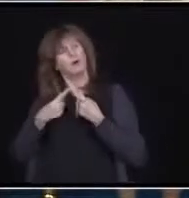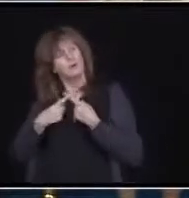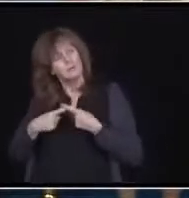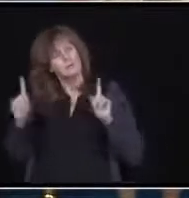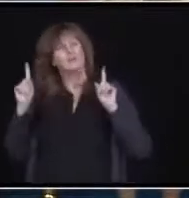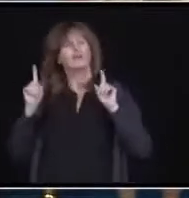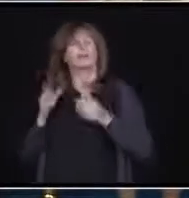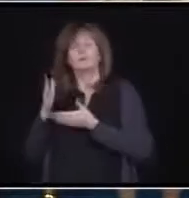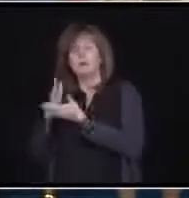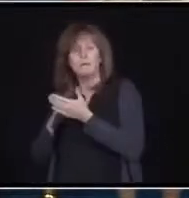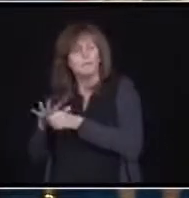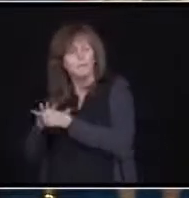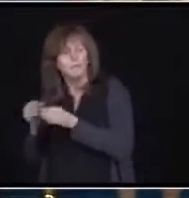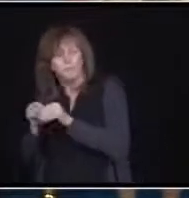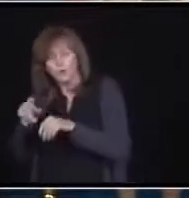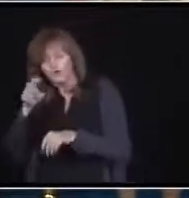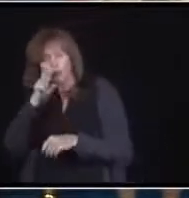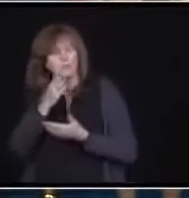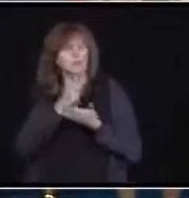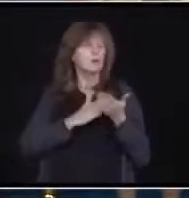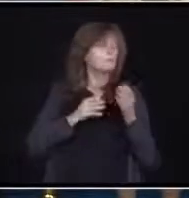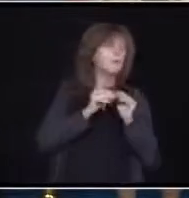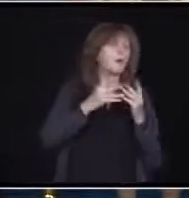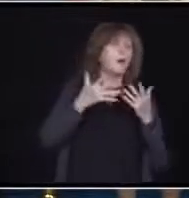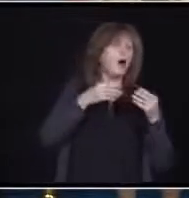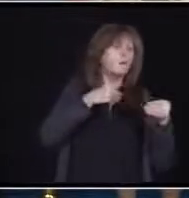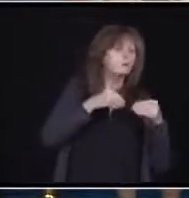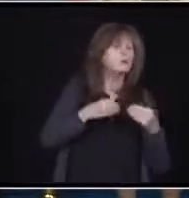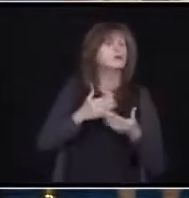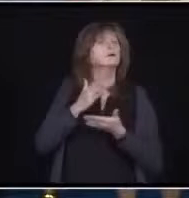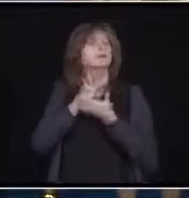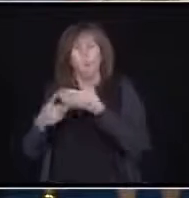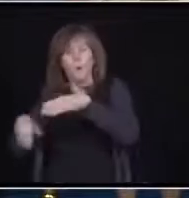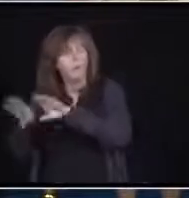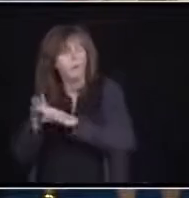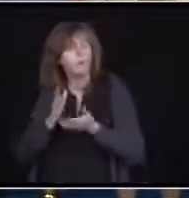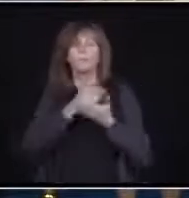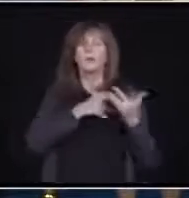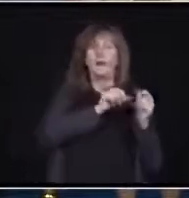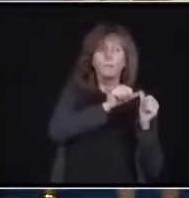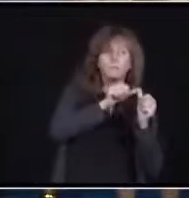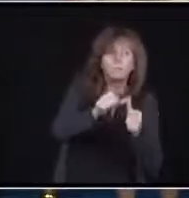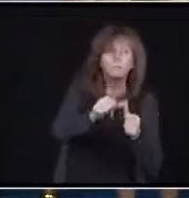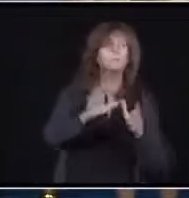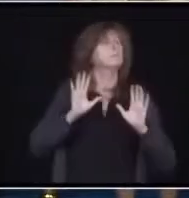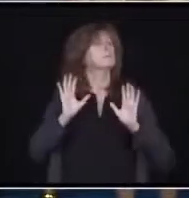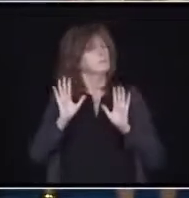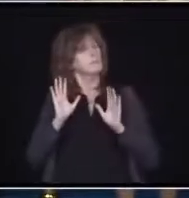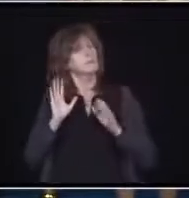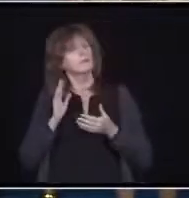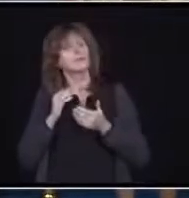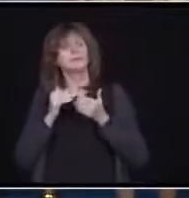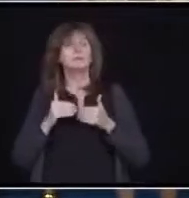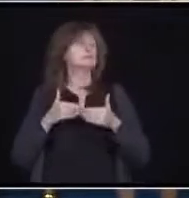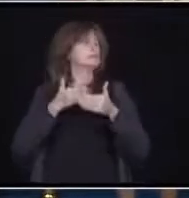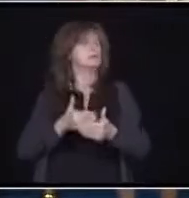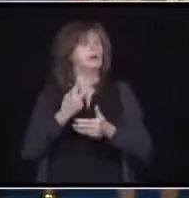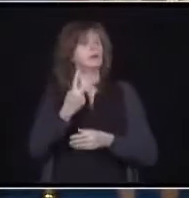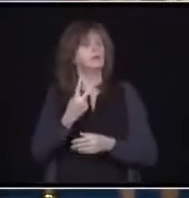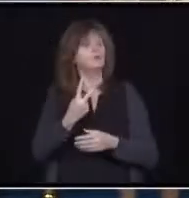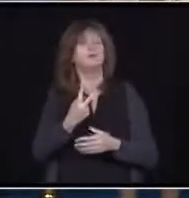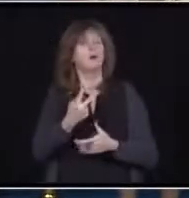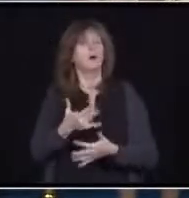we were closing down some things that we already recommended that were in two that we were back in one. So we will even go back to some areas there